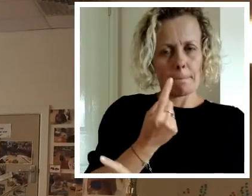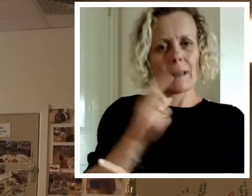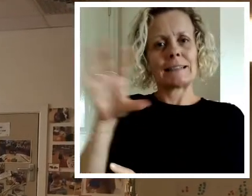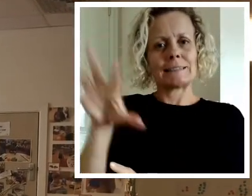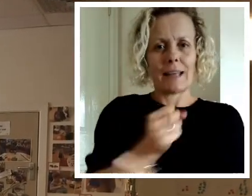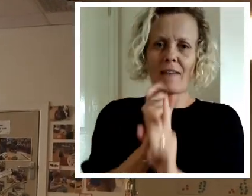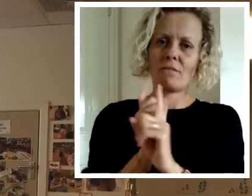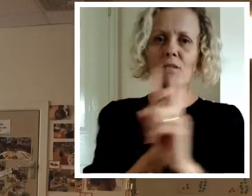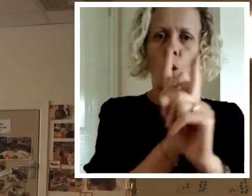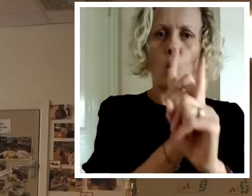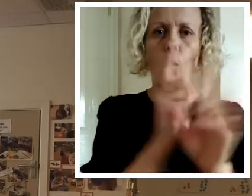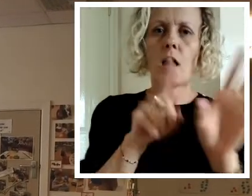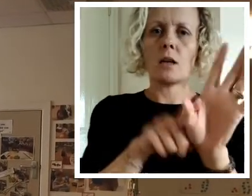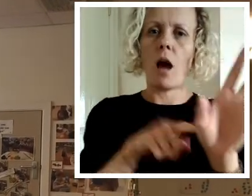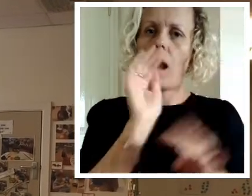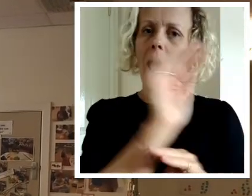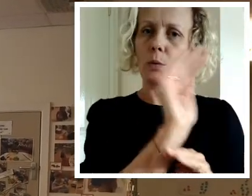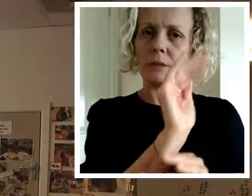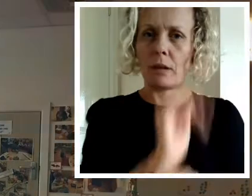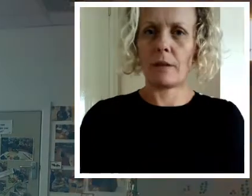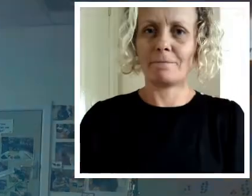our pods out onto the yard.